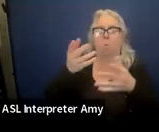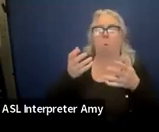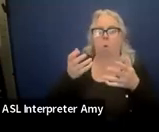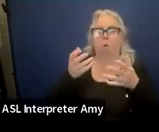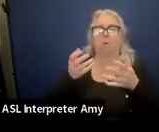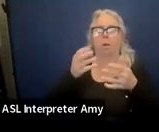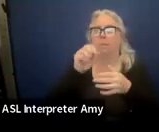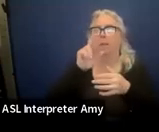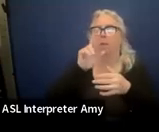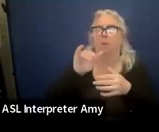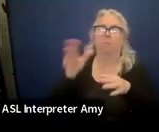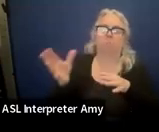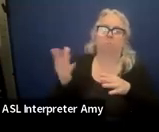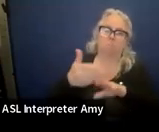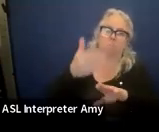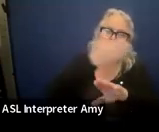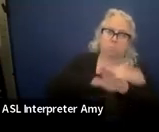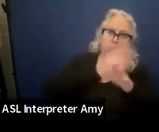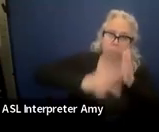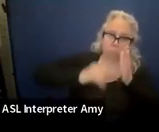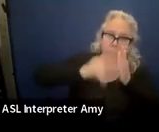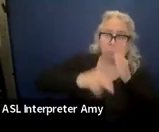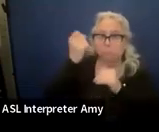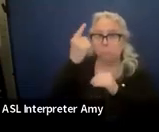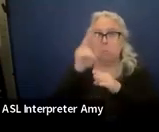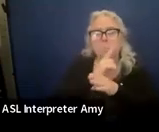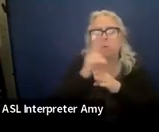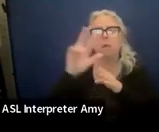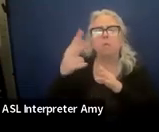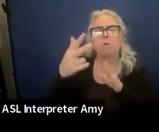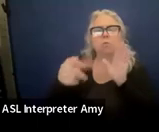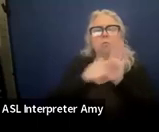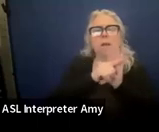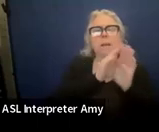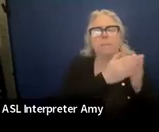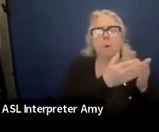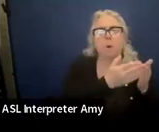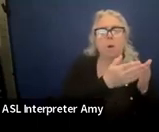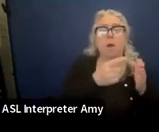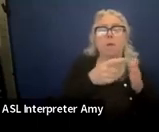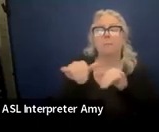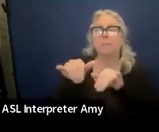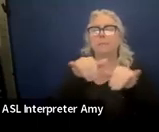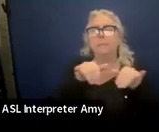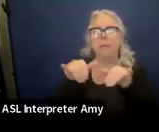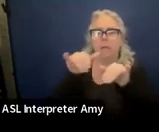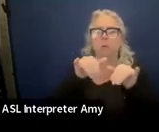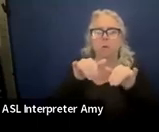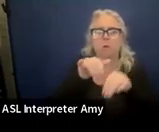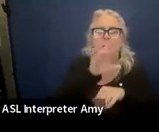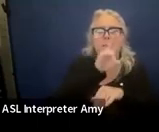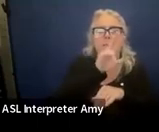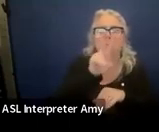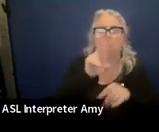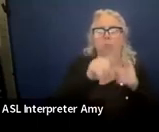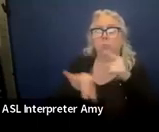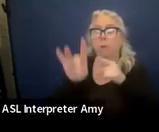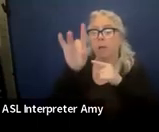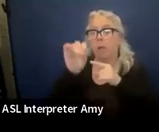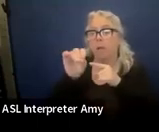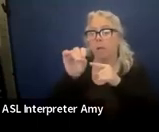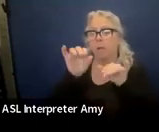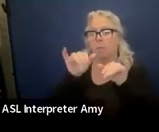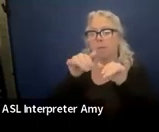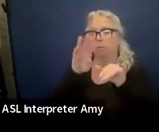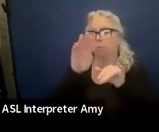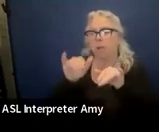Mary to improve her reading comprehension using a third grade text from a standard score of 72 to 80 as measured